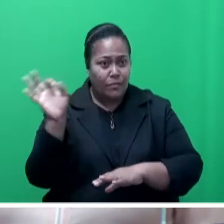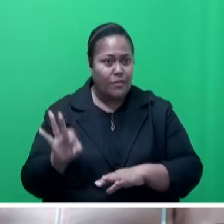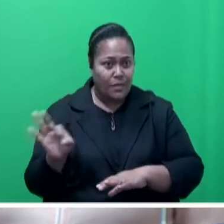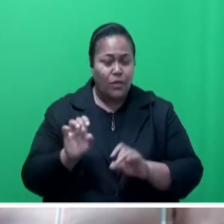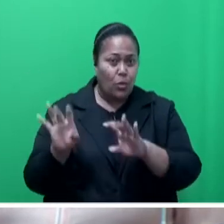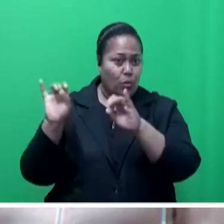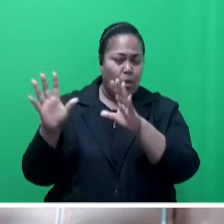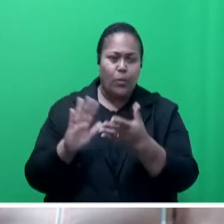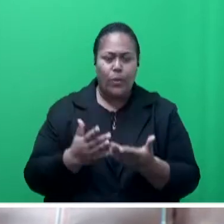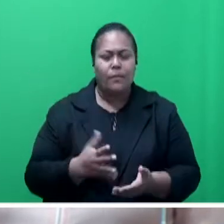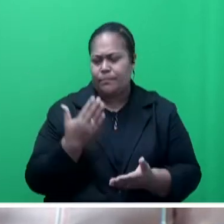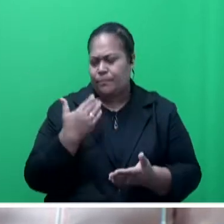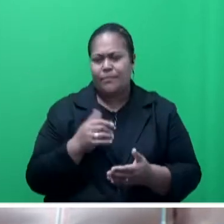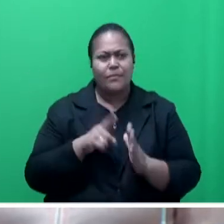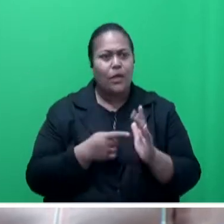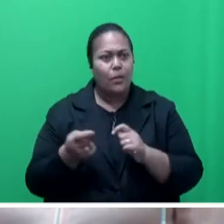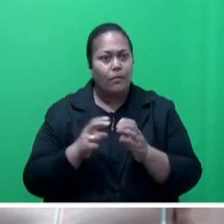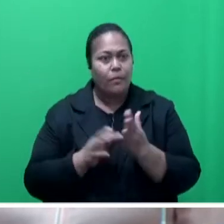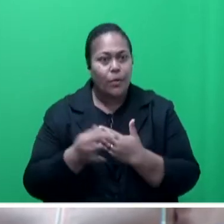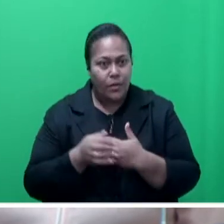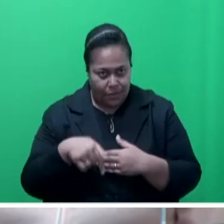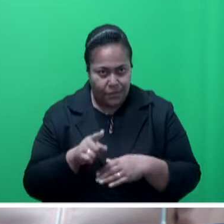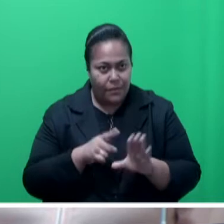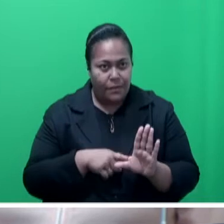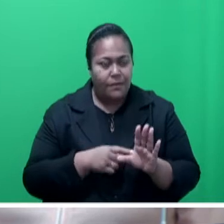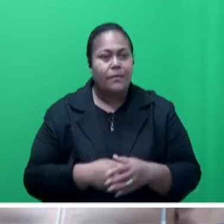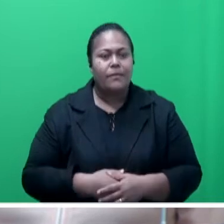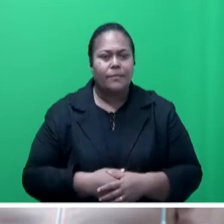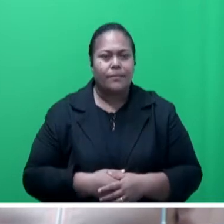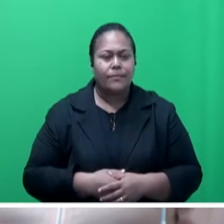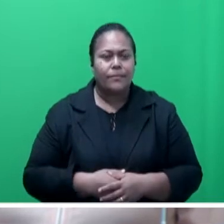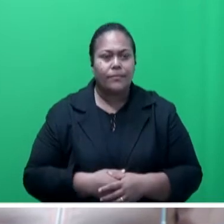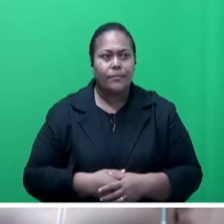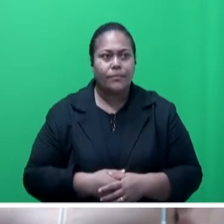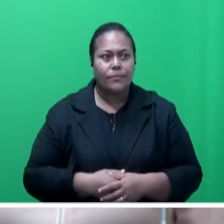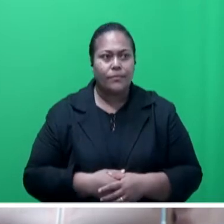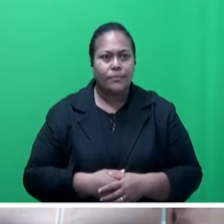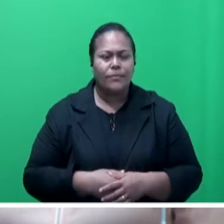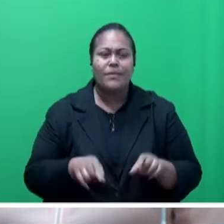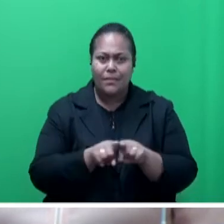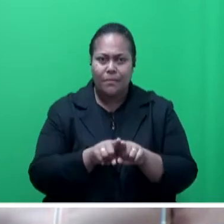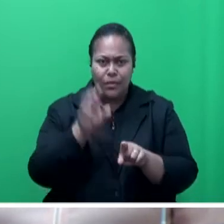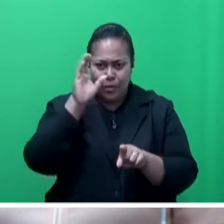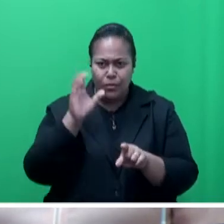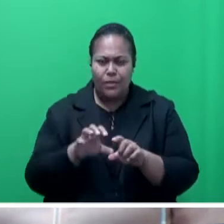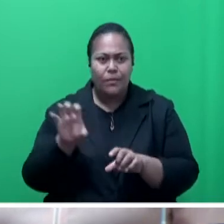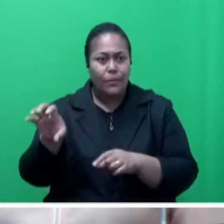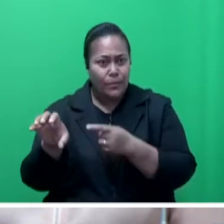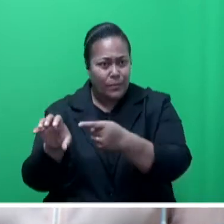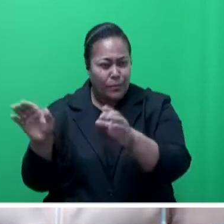to December, January, February this year. Mauritius-like country like ours, a tourism-driven country.